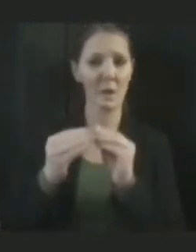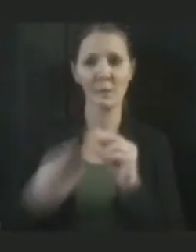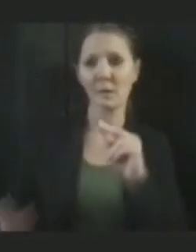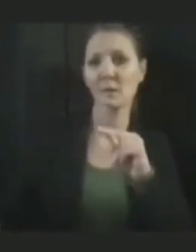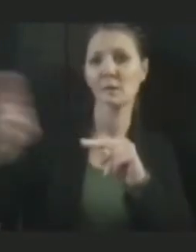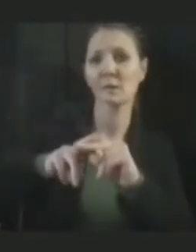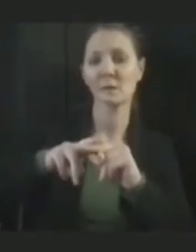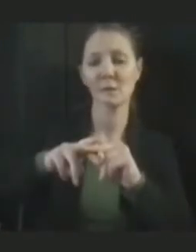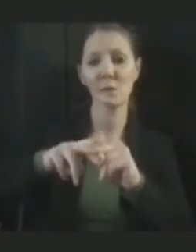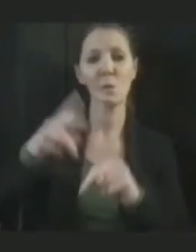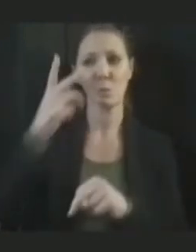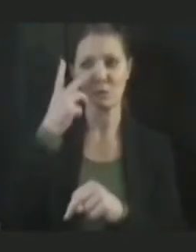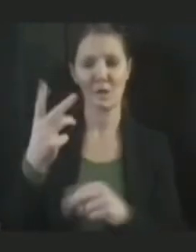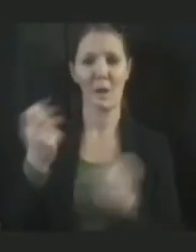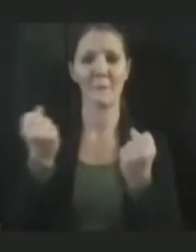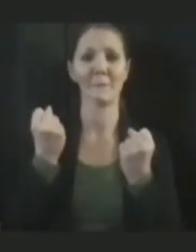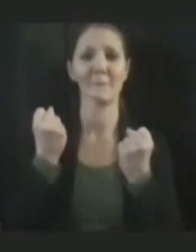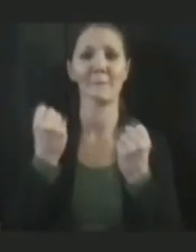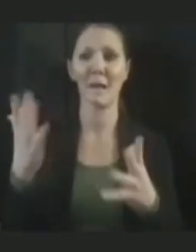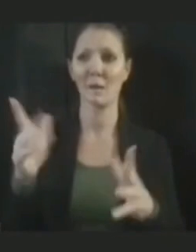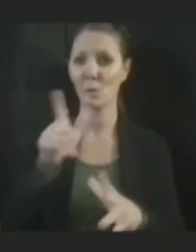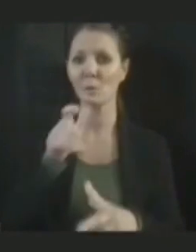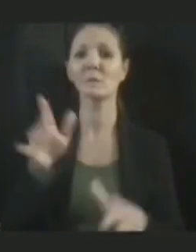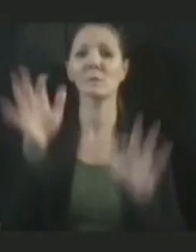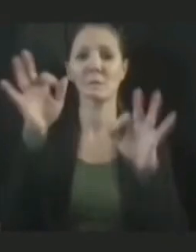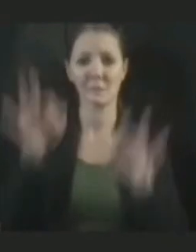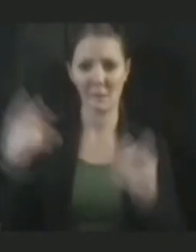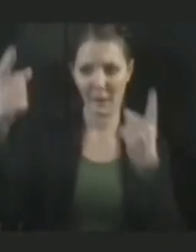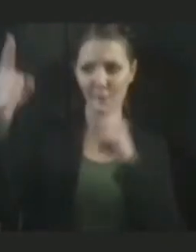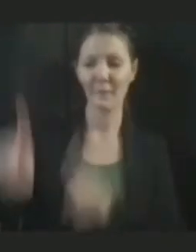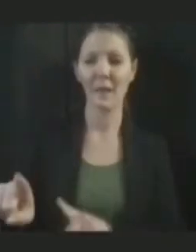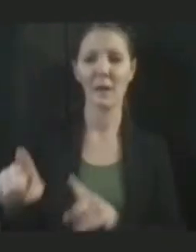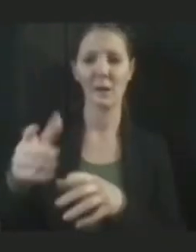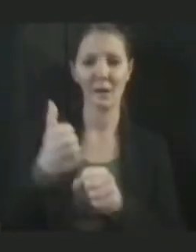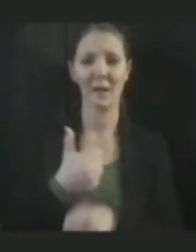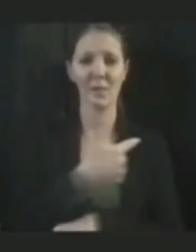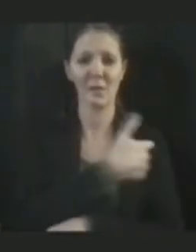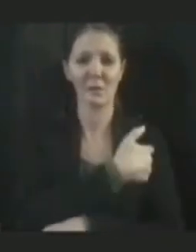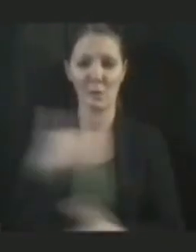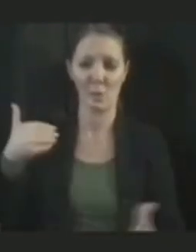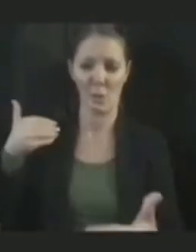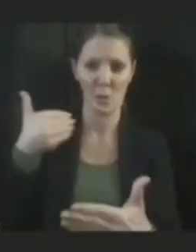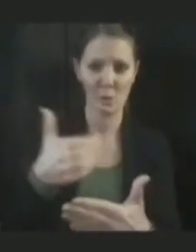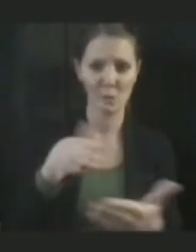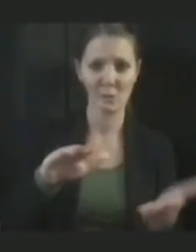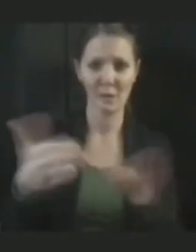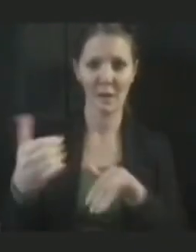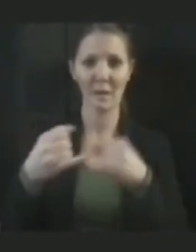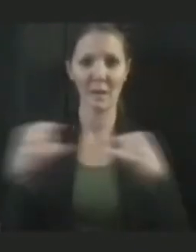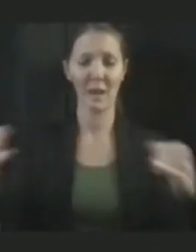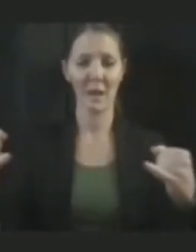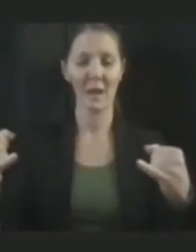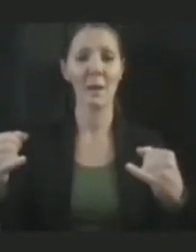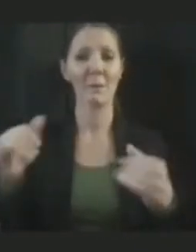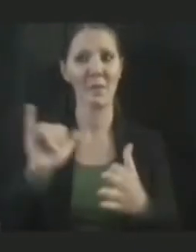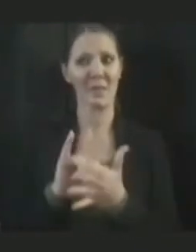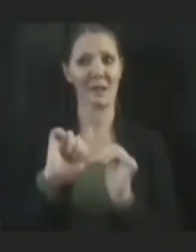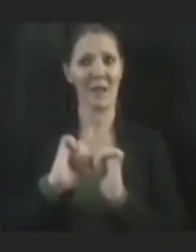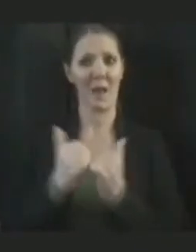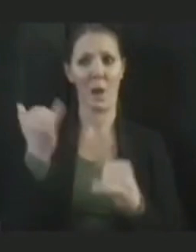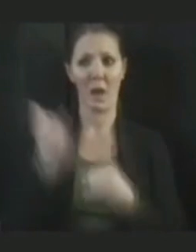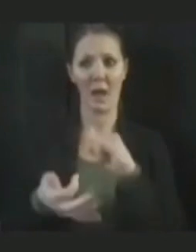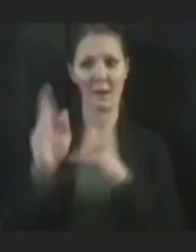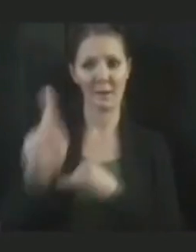compliance rise considerably as we moved to the initial deadline. It was extended once, but that's how we got to a 95